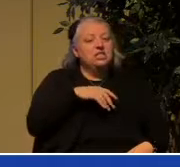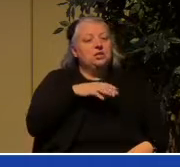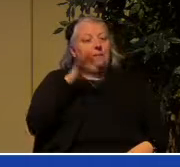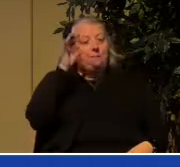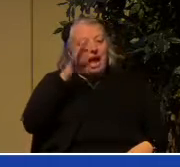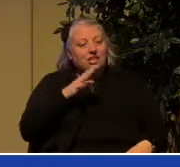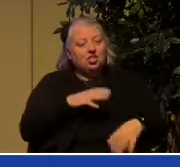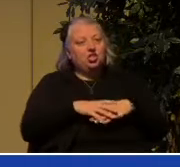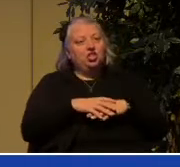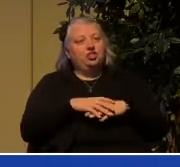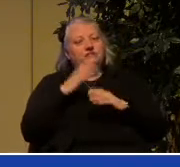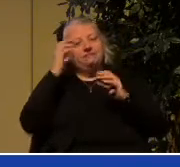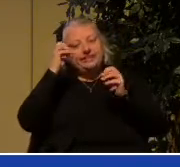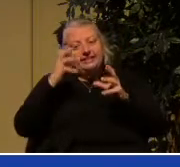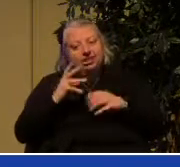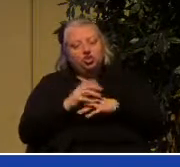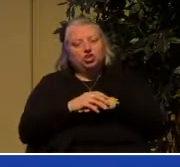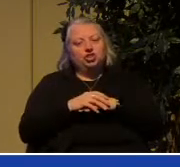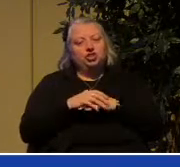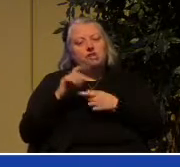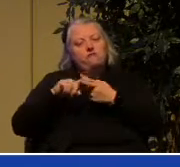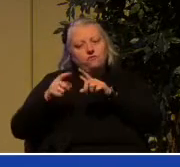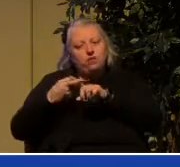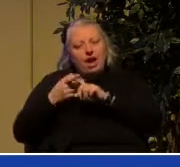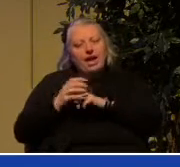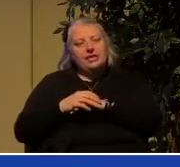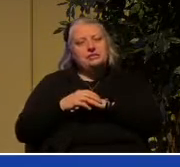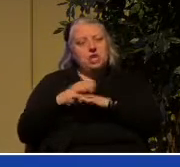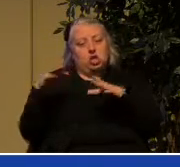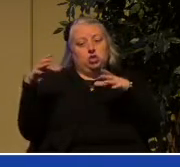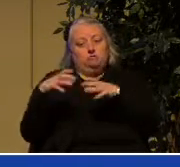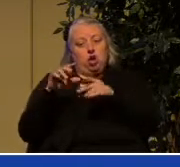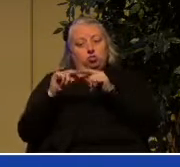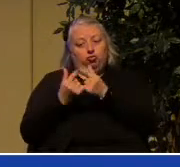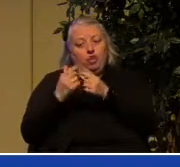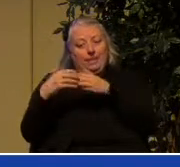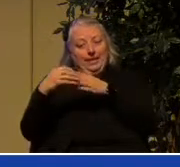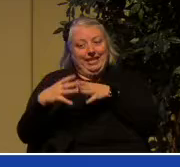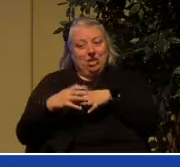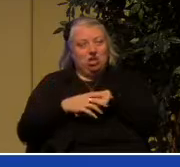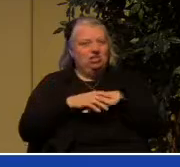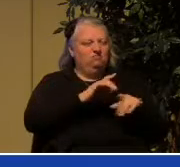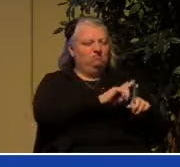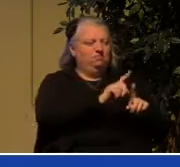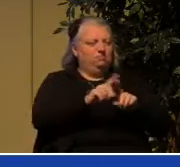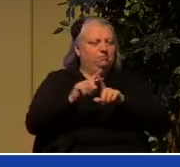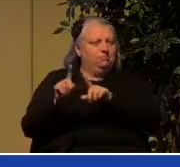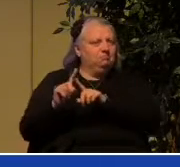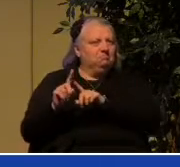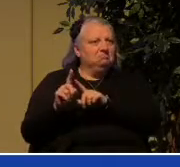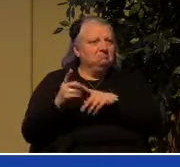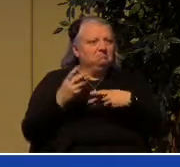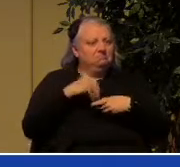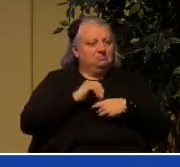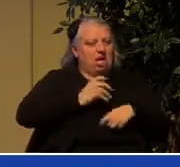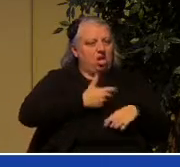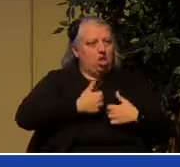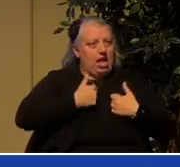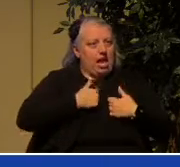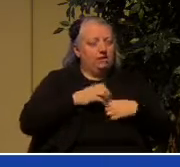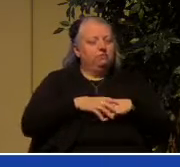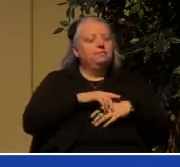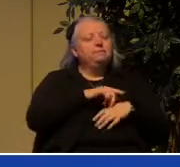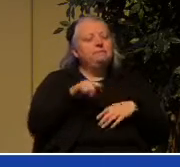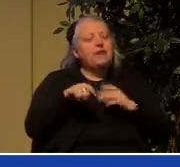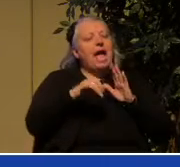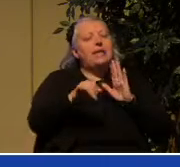pastor or a good friend, small group leader, who identified our needs, loved us to